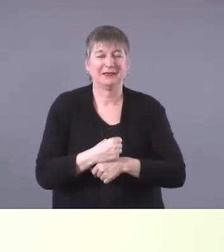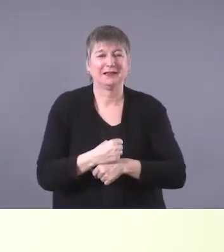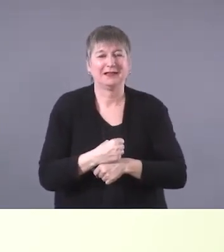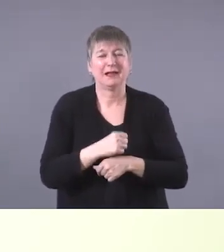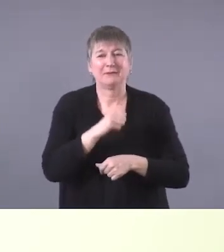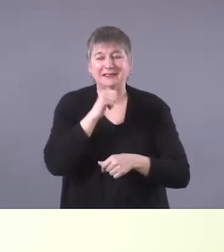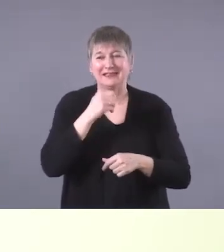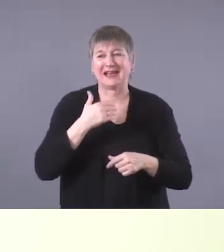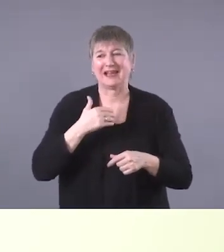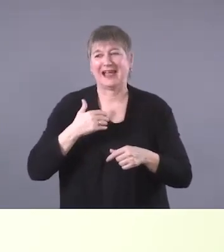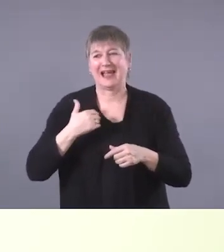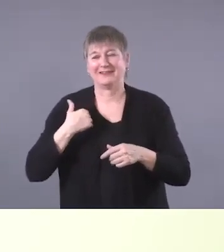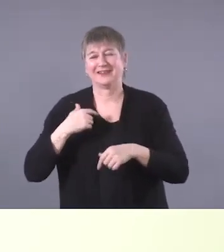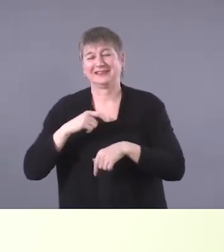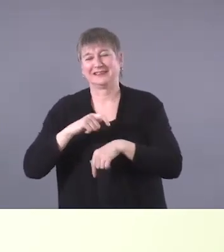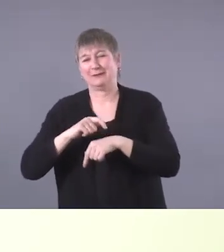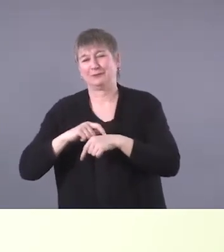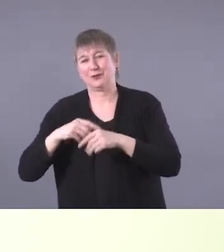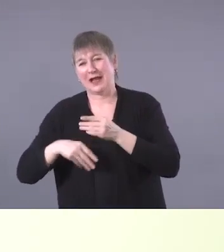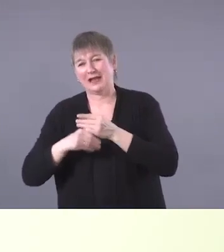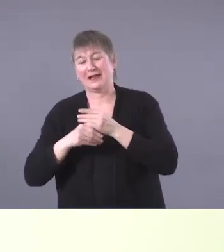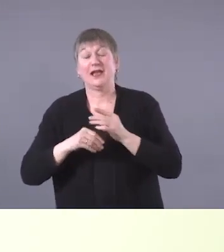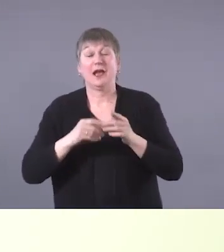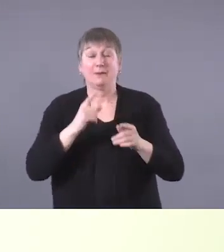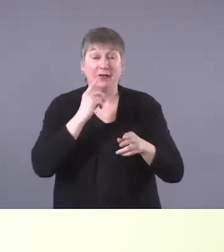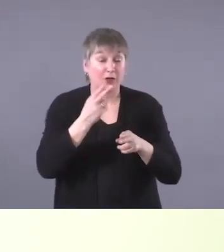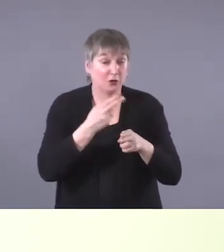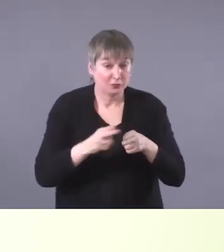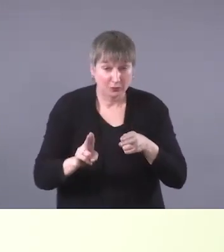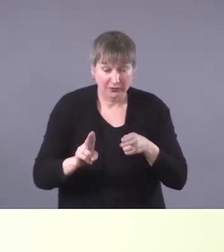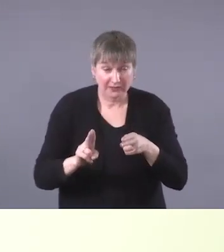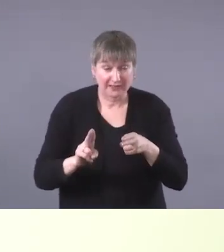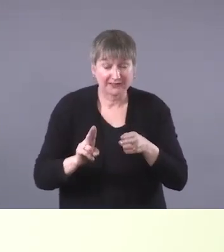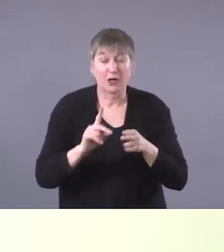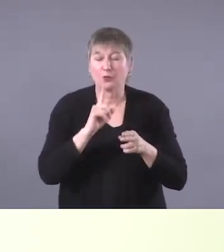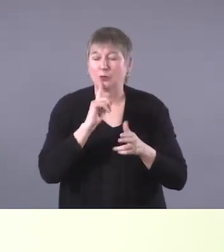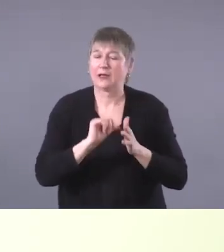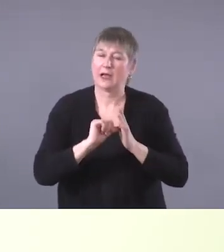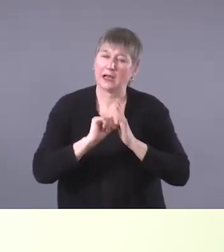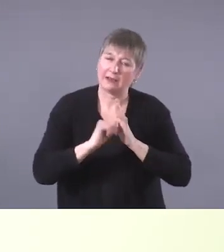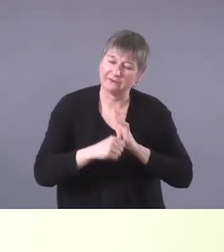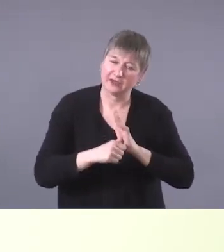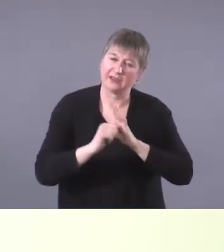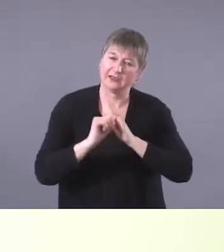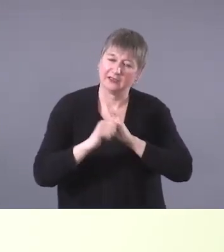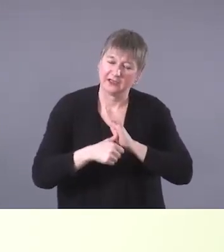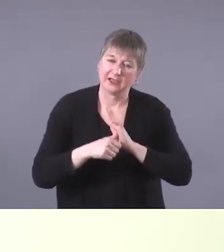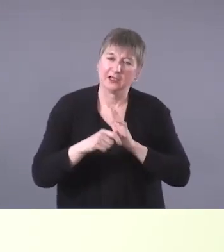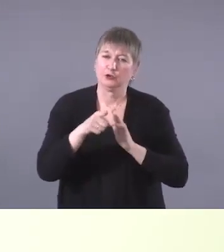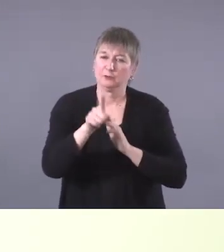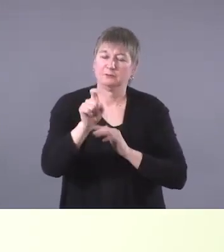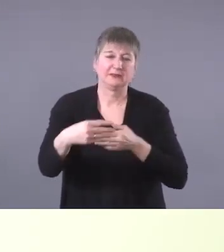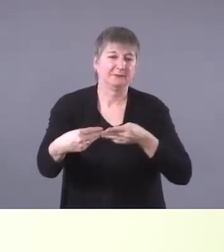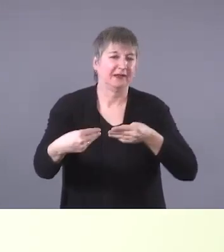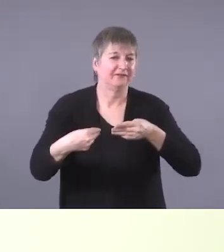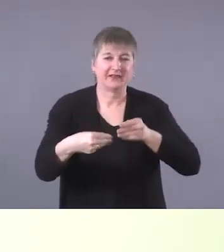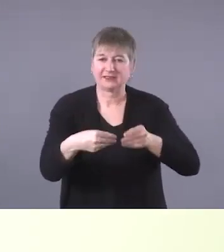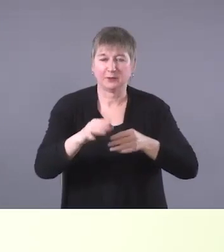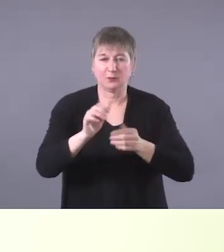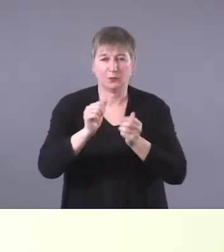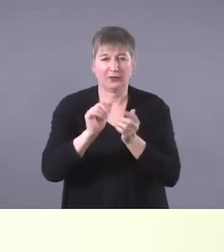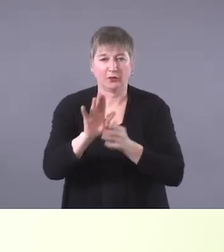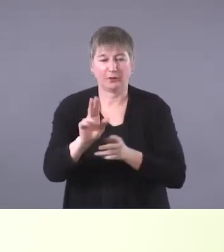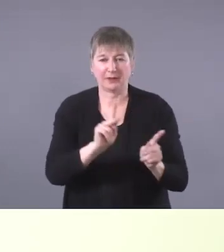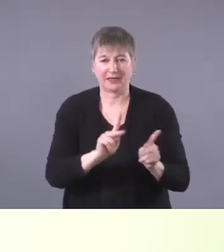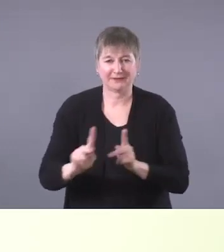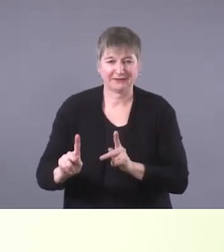back and add this in earlier, but really quickly just want to really emphasize that you need to have flexibility in your plans. Um,